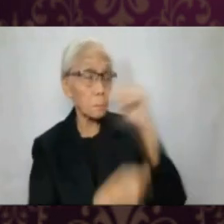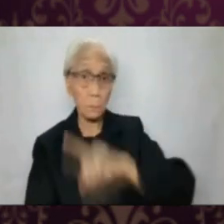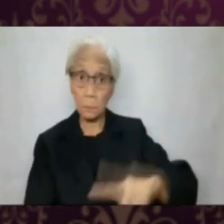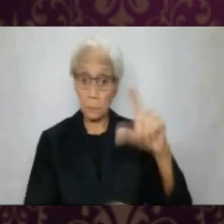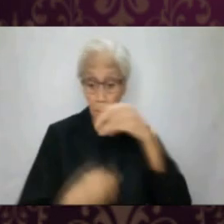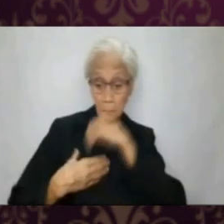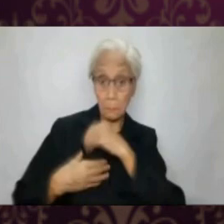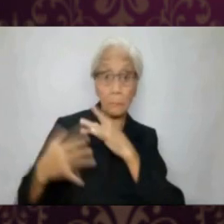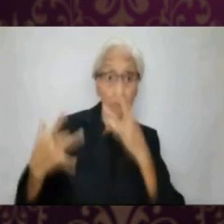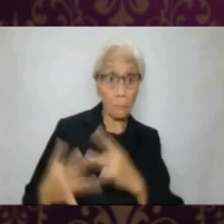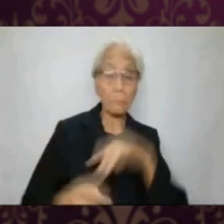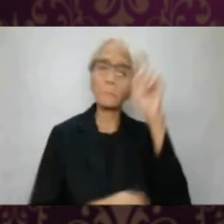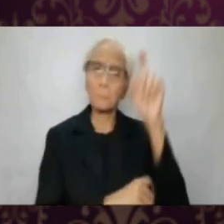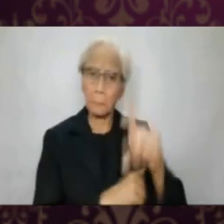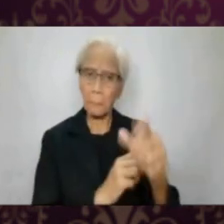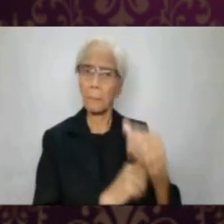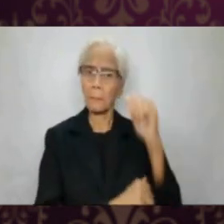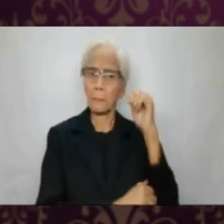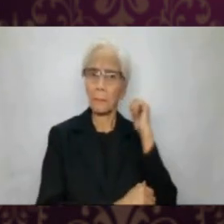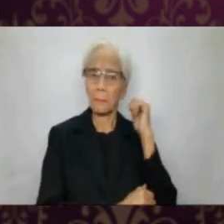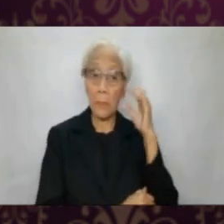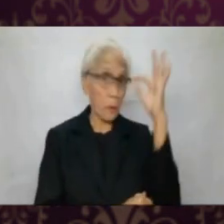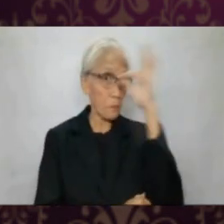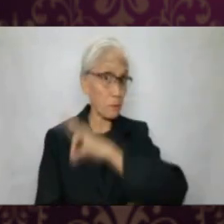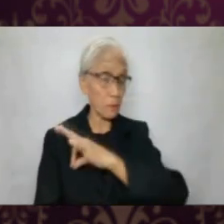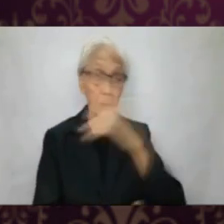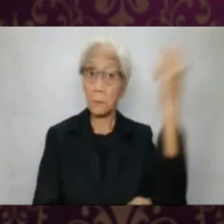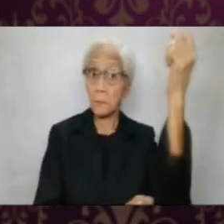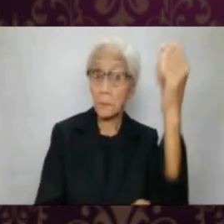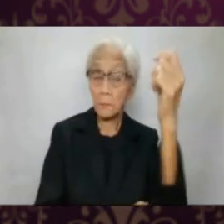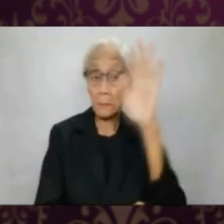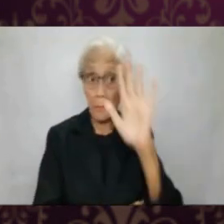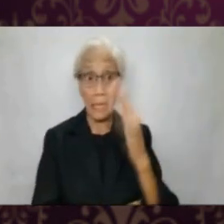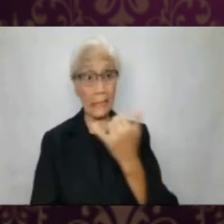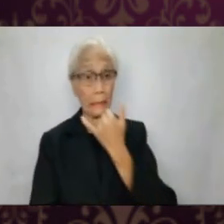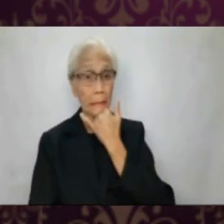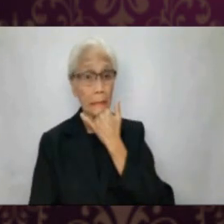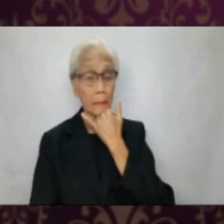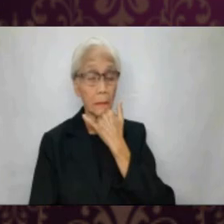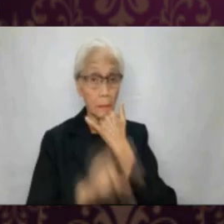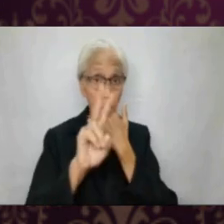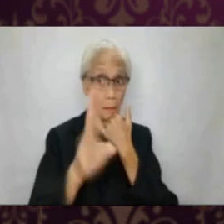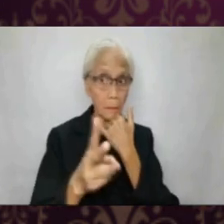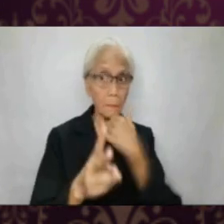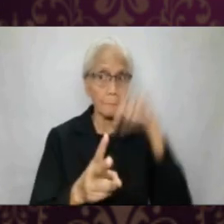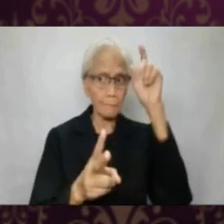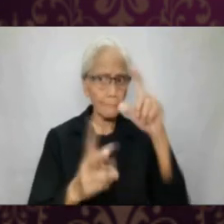trusts the Lord from the heart should first detest false testimonies and misconduct.